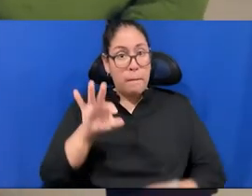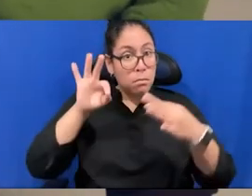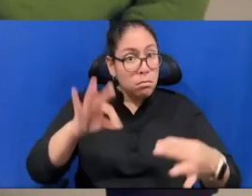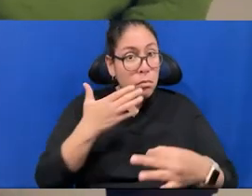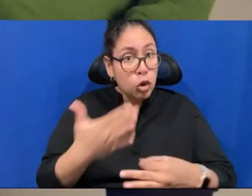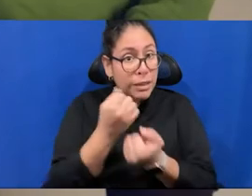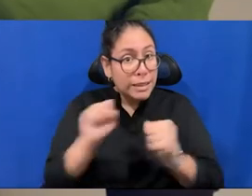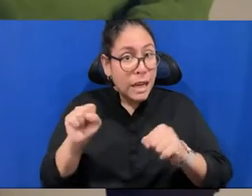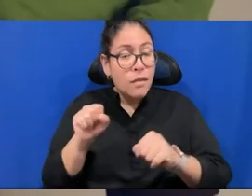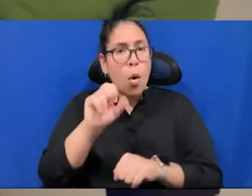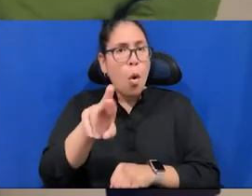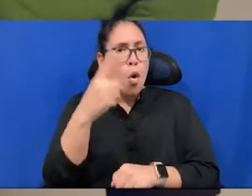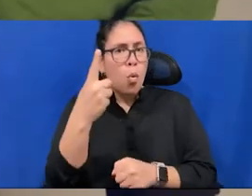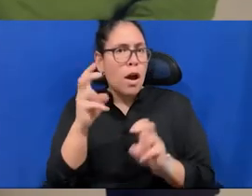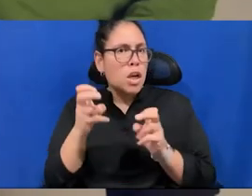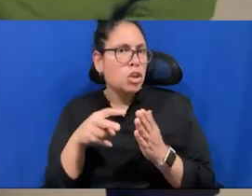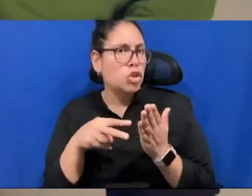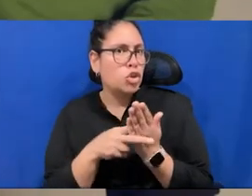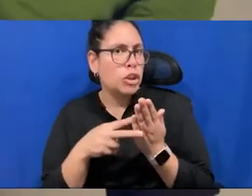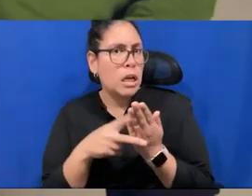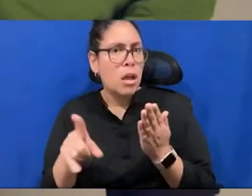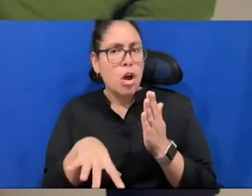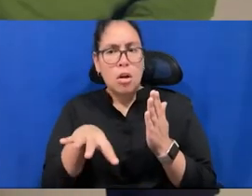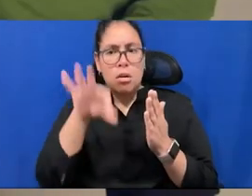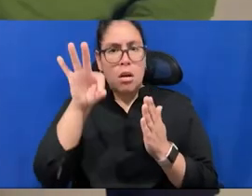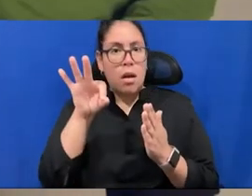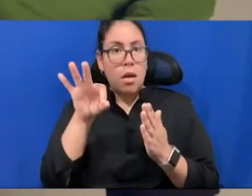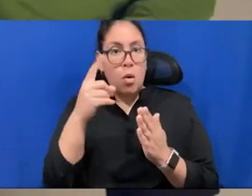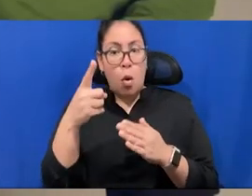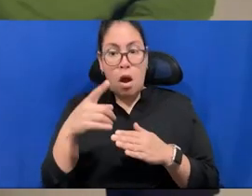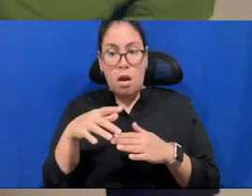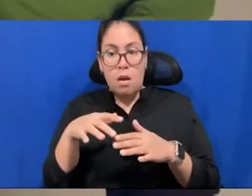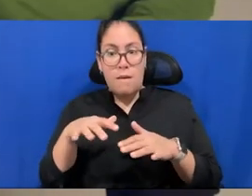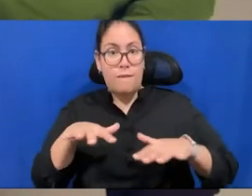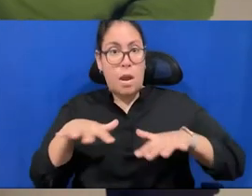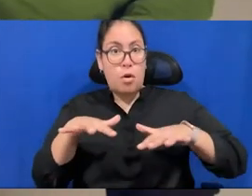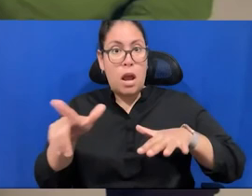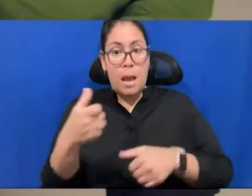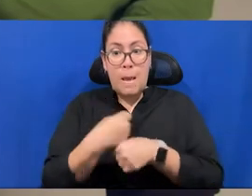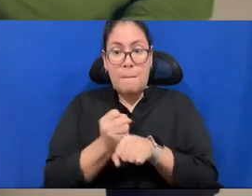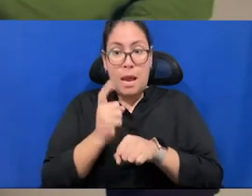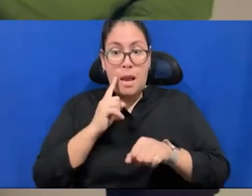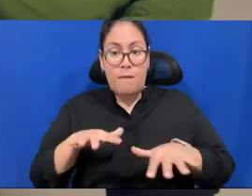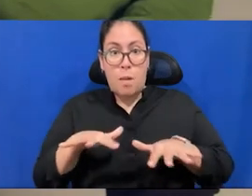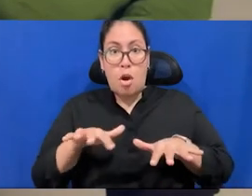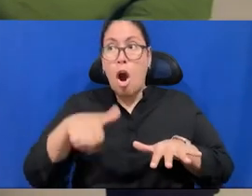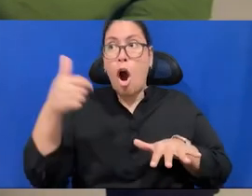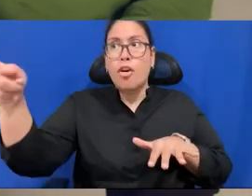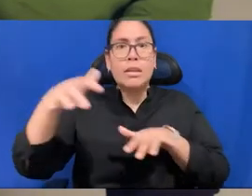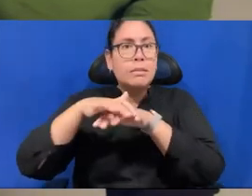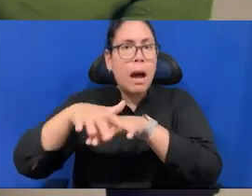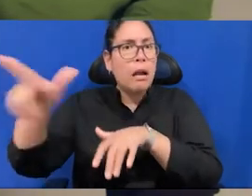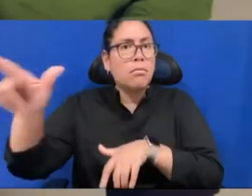who have learned the vibration of the end, but actually it's a spider produced some vibration. The other spider don't see, but sense the vibration. It